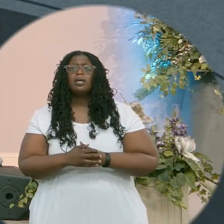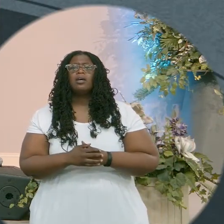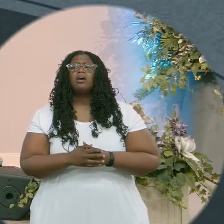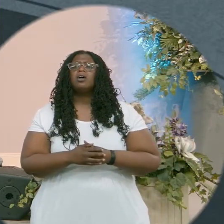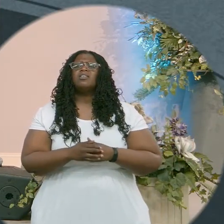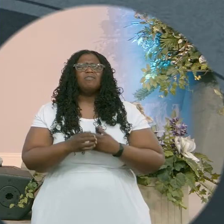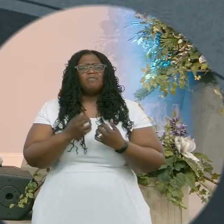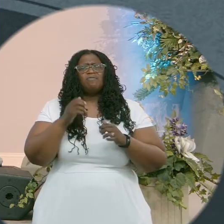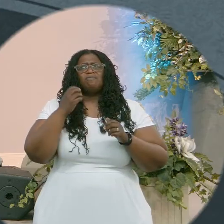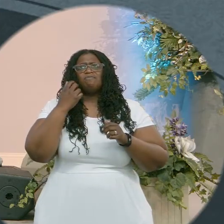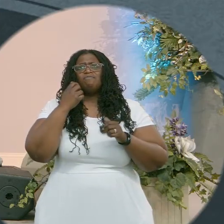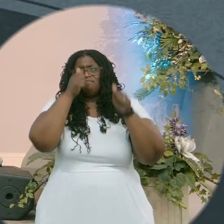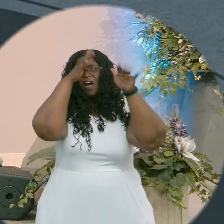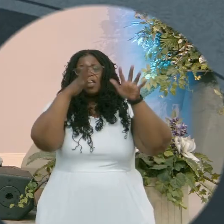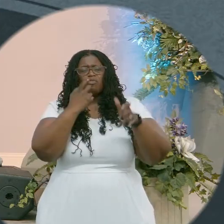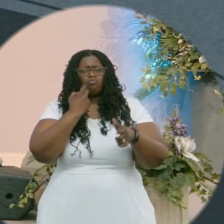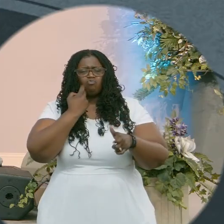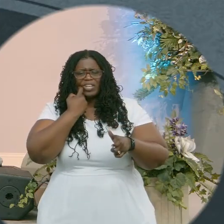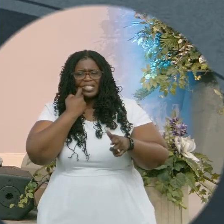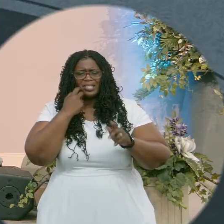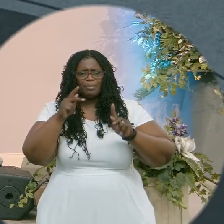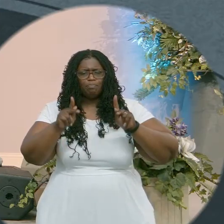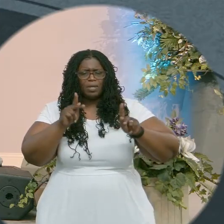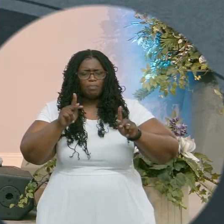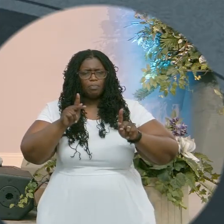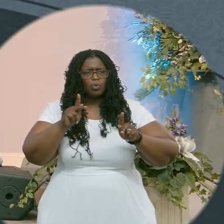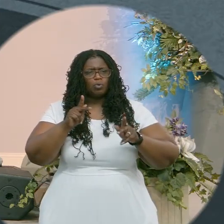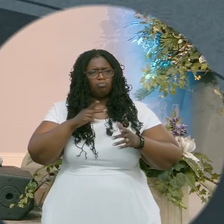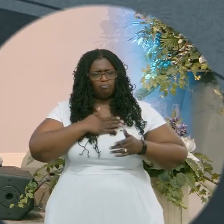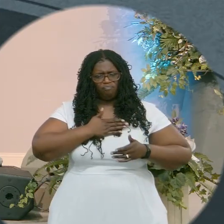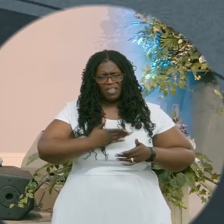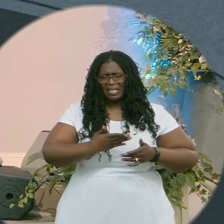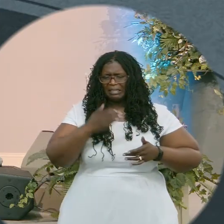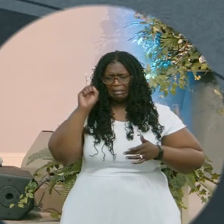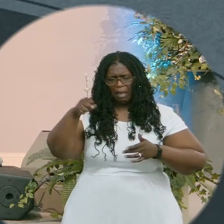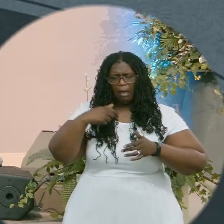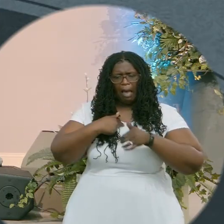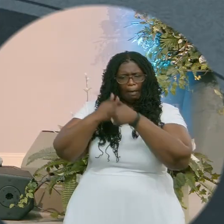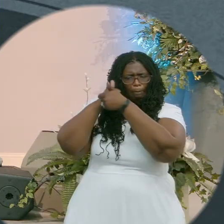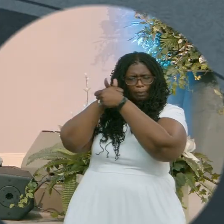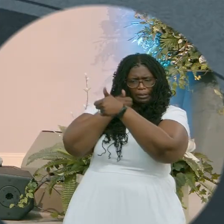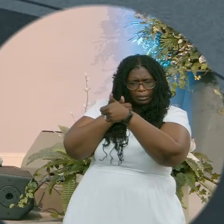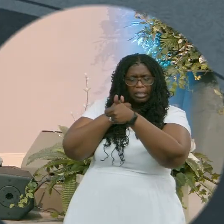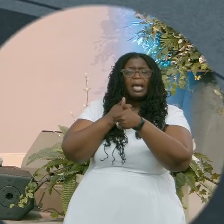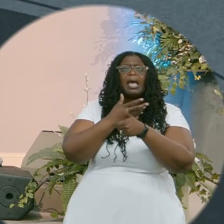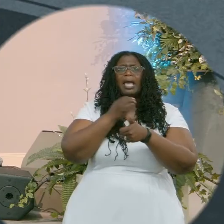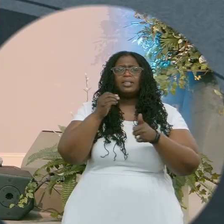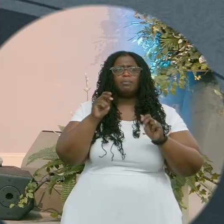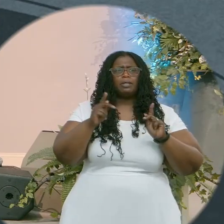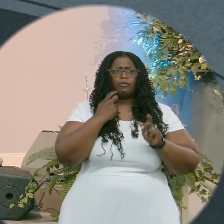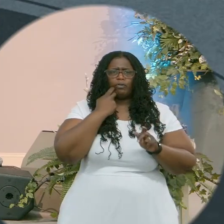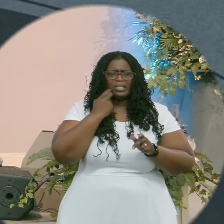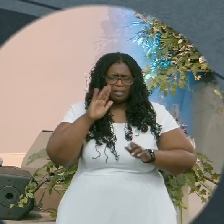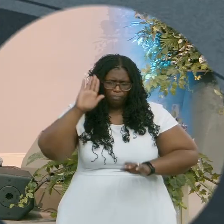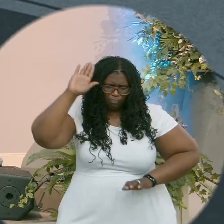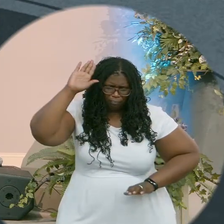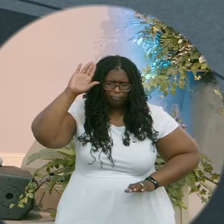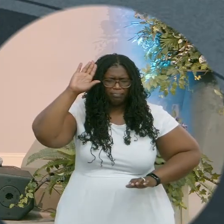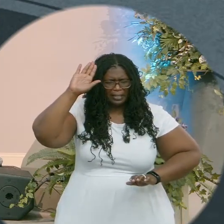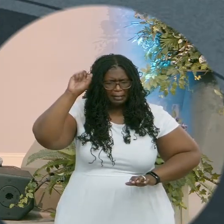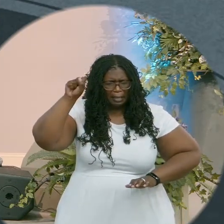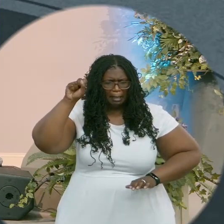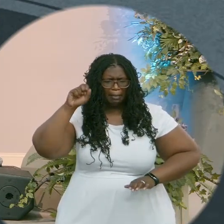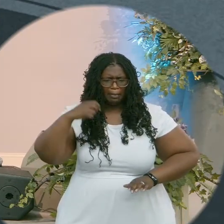their hand or put in the chat drifting no more for me. God oh I lift them up to you. Holy